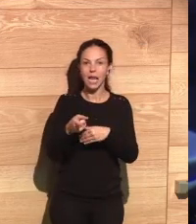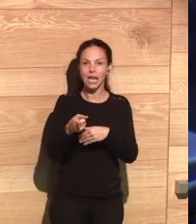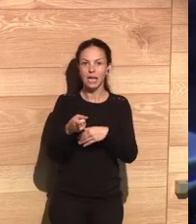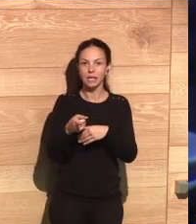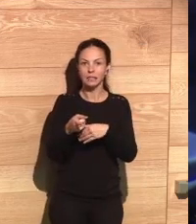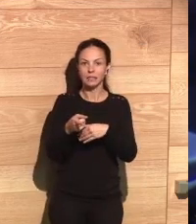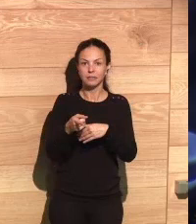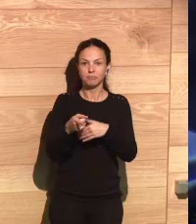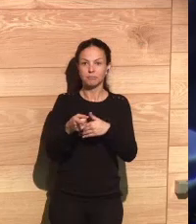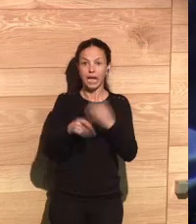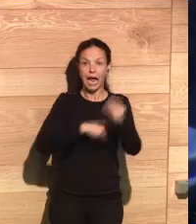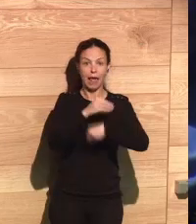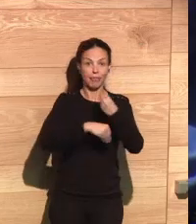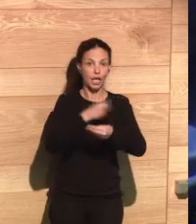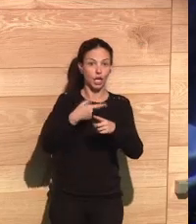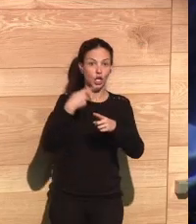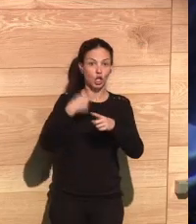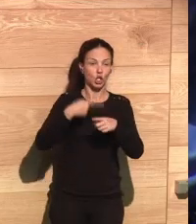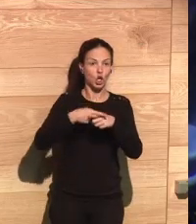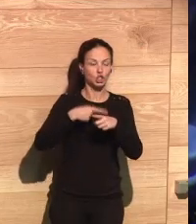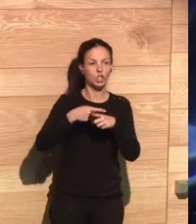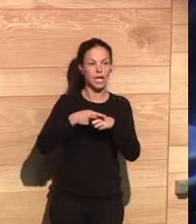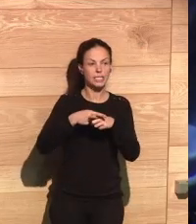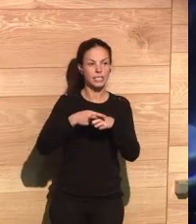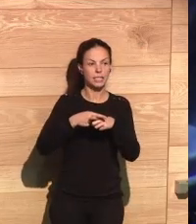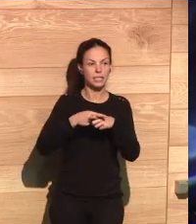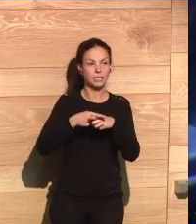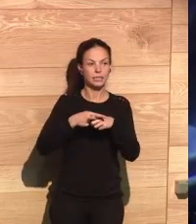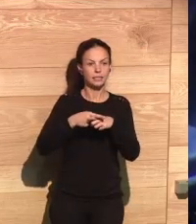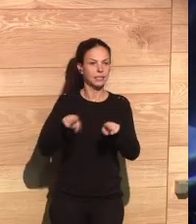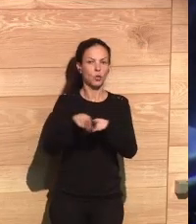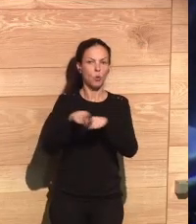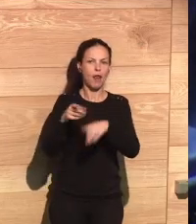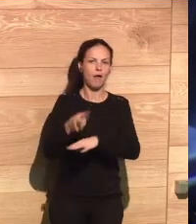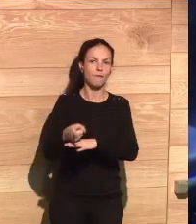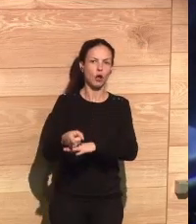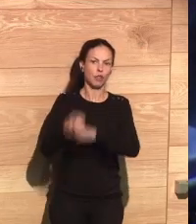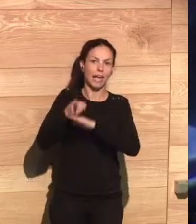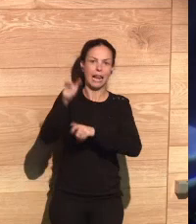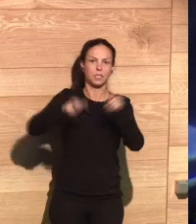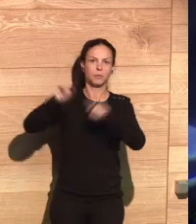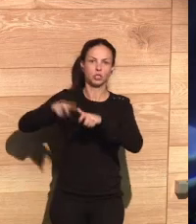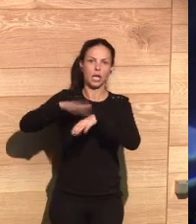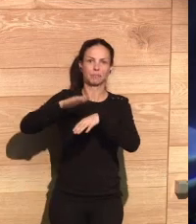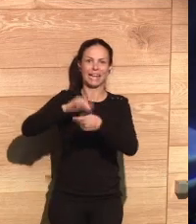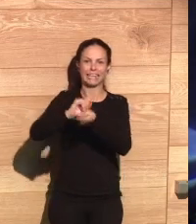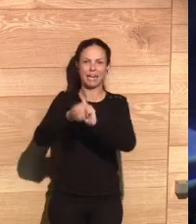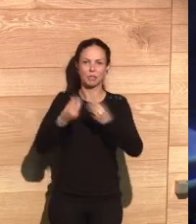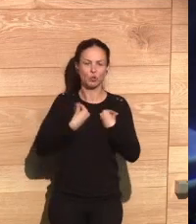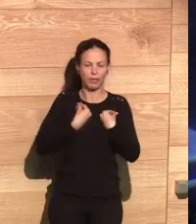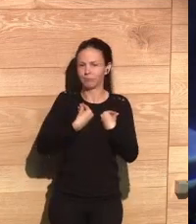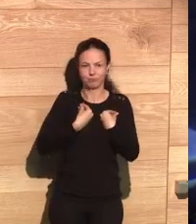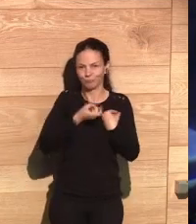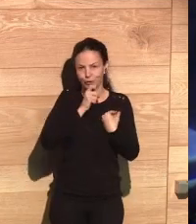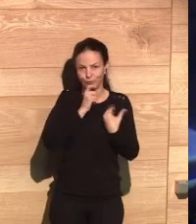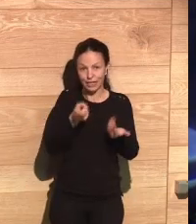What we found out was that maybe closing squares or taking more invasive measures